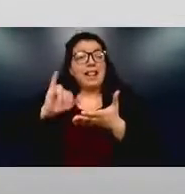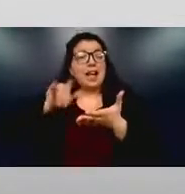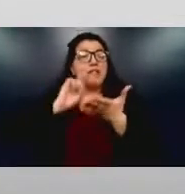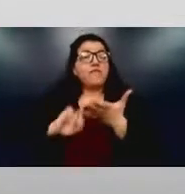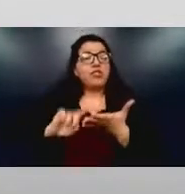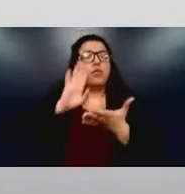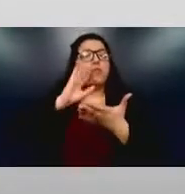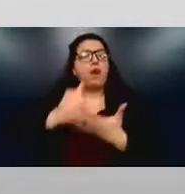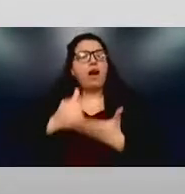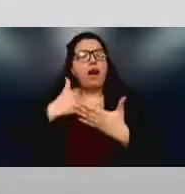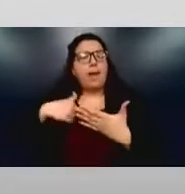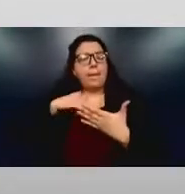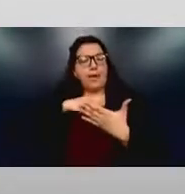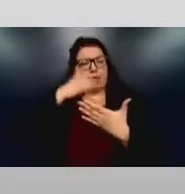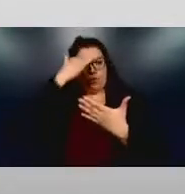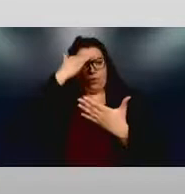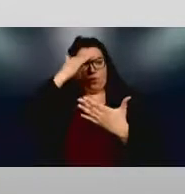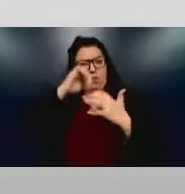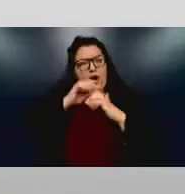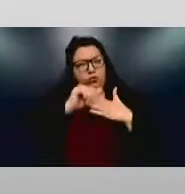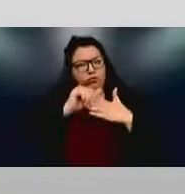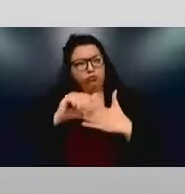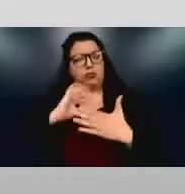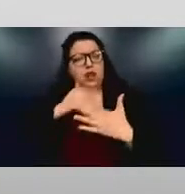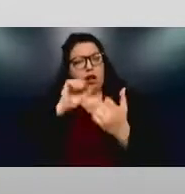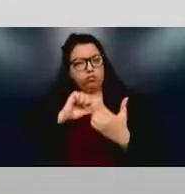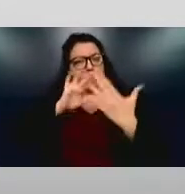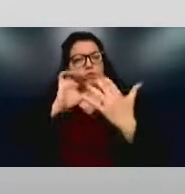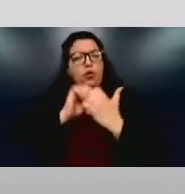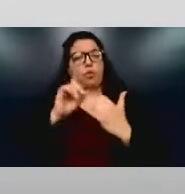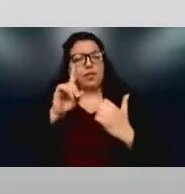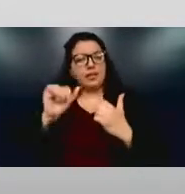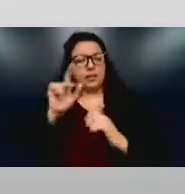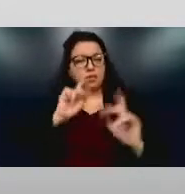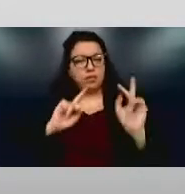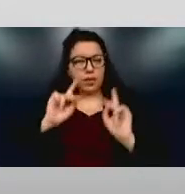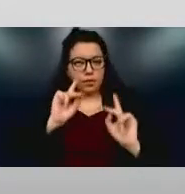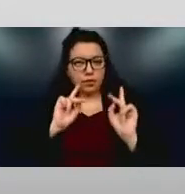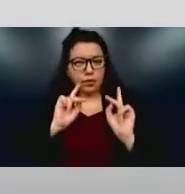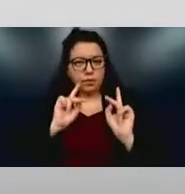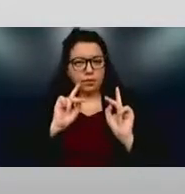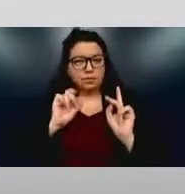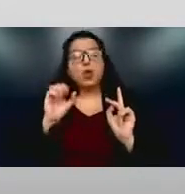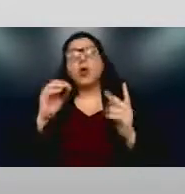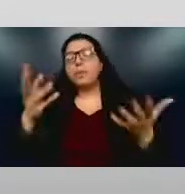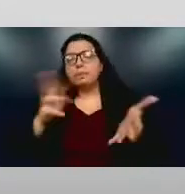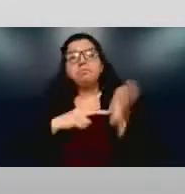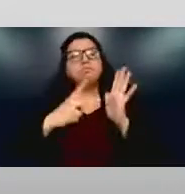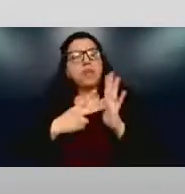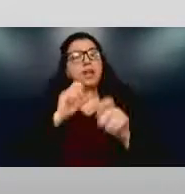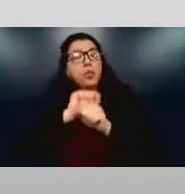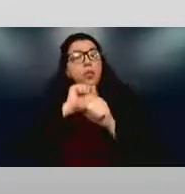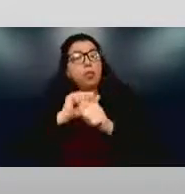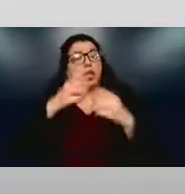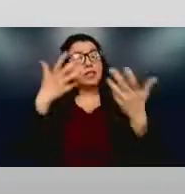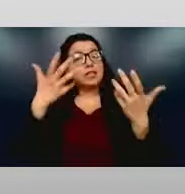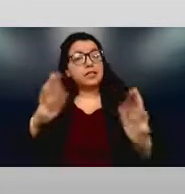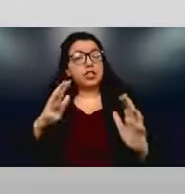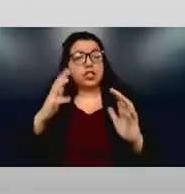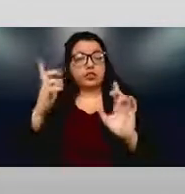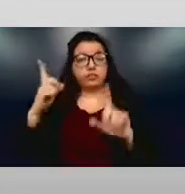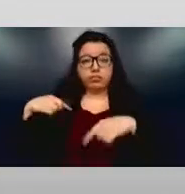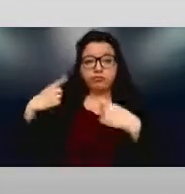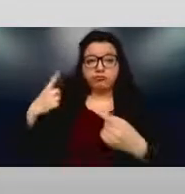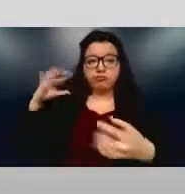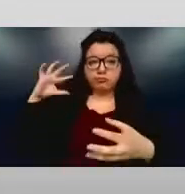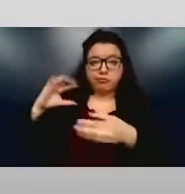to disabled people? So what can we learn, essentially, from work that's been done with other marginalized